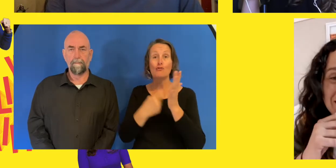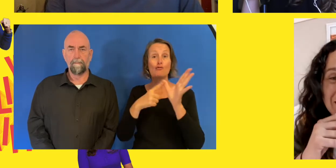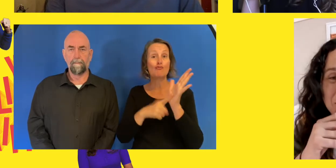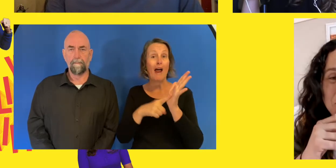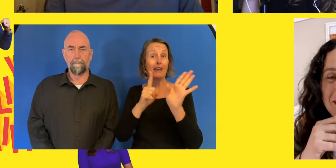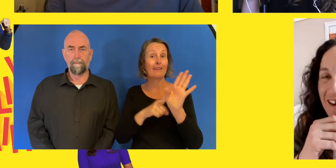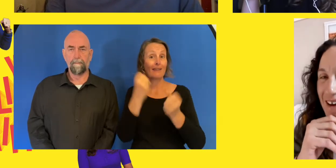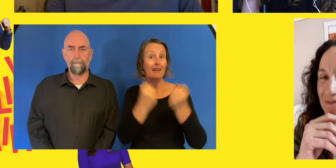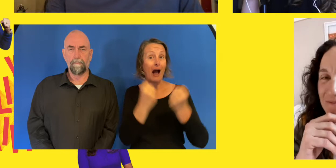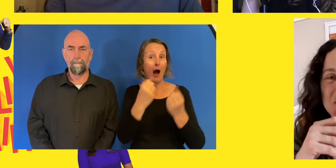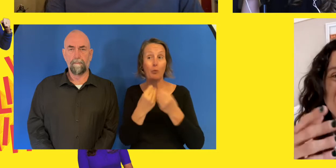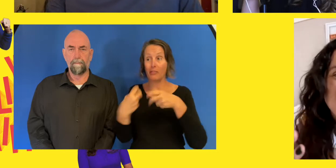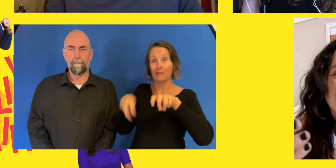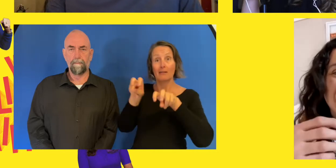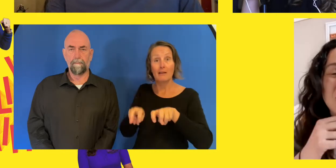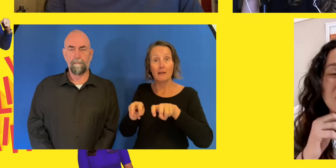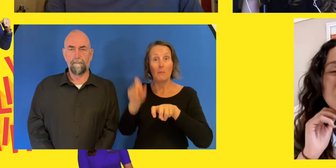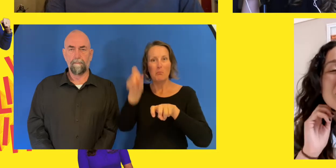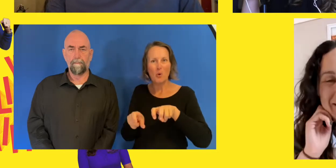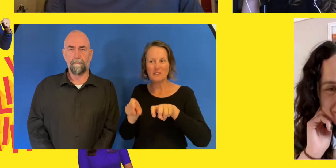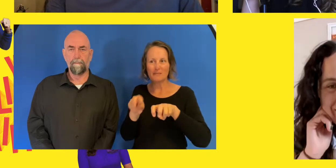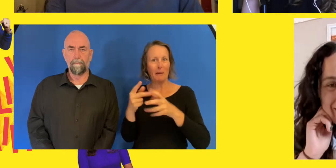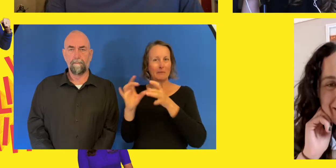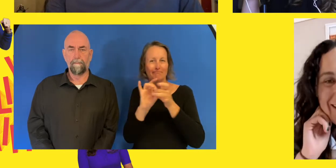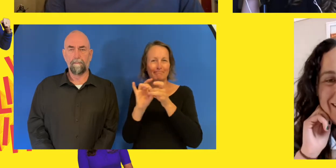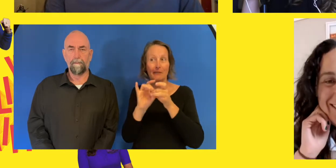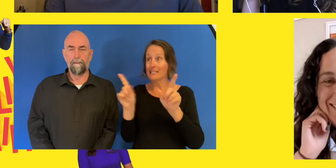did I nearly hit Bobby? She trusts me not to do that.